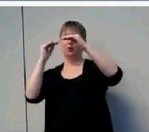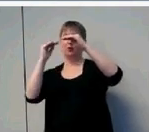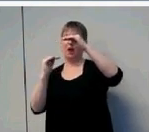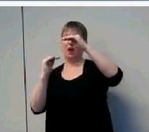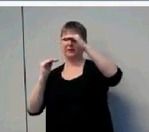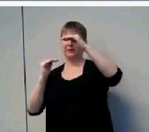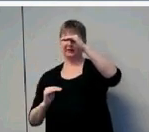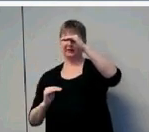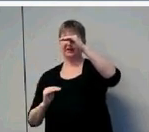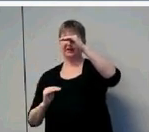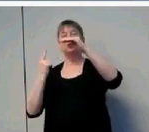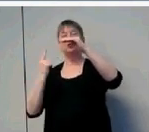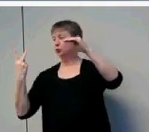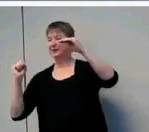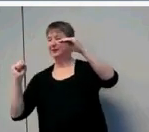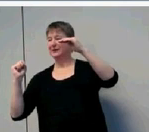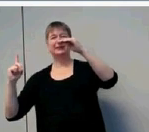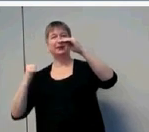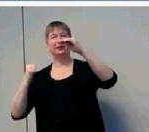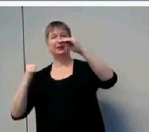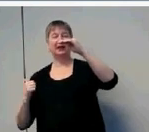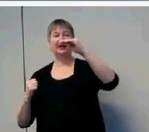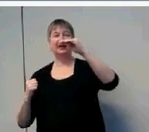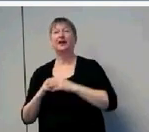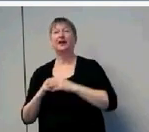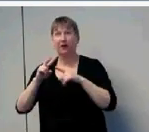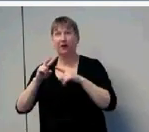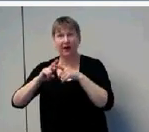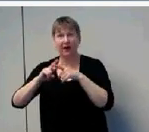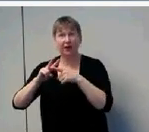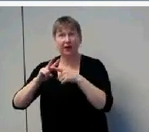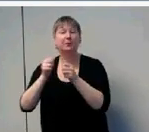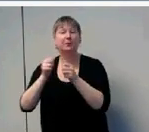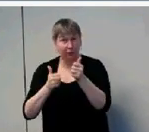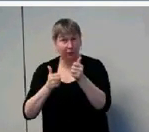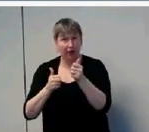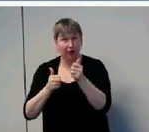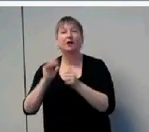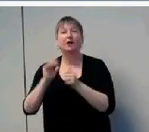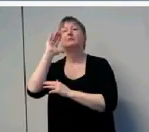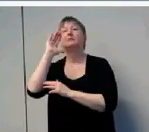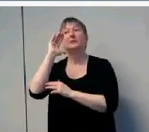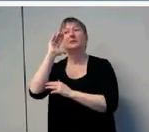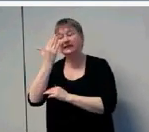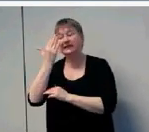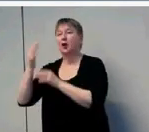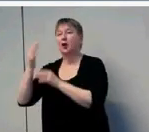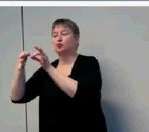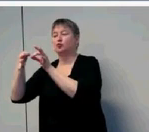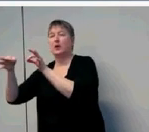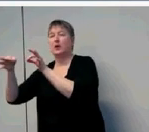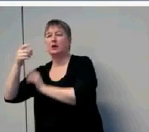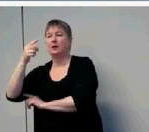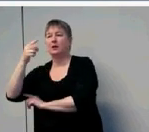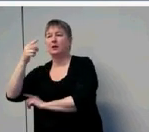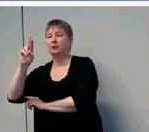vocabulary is never at issue. We're saying that there's greater deficits in the grammatical area, which suggests